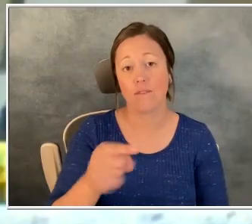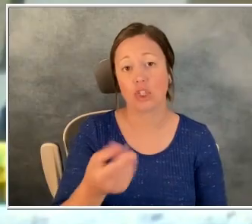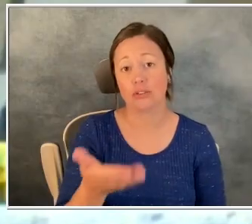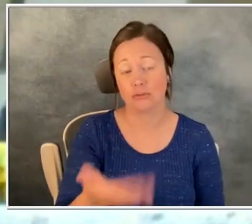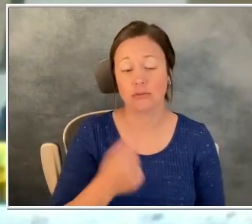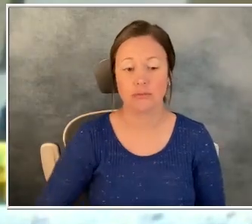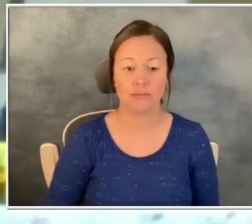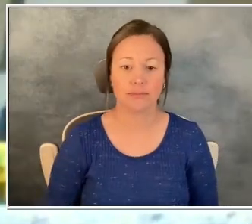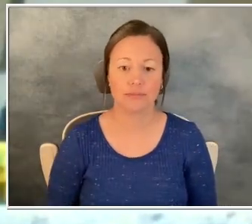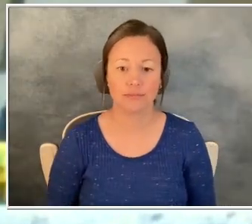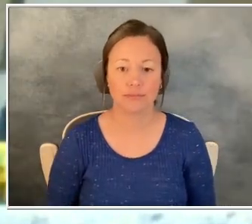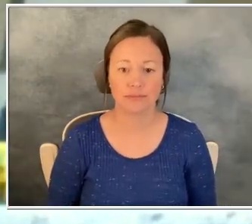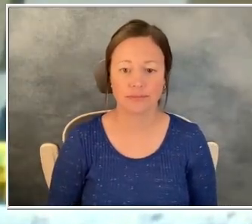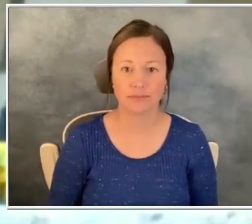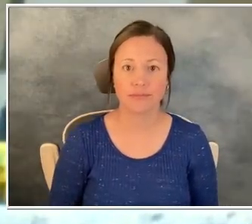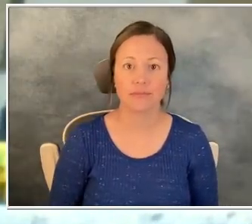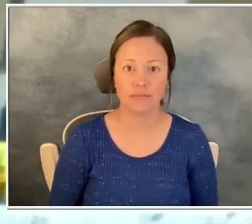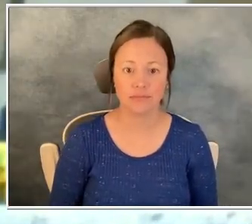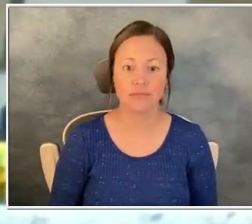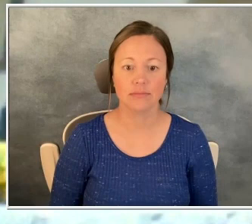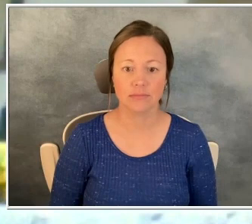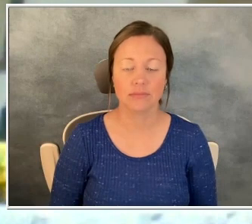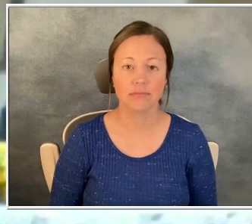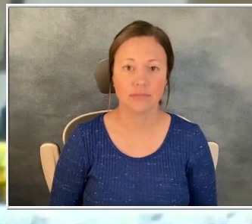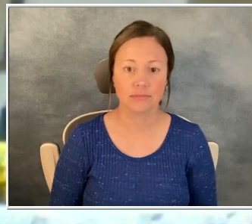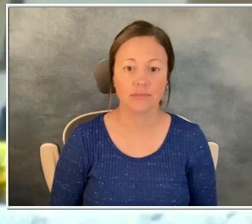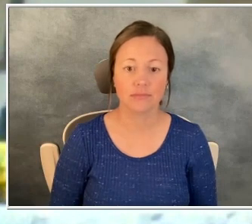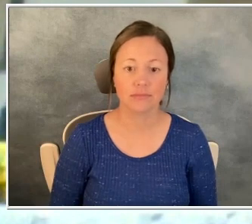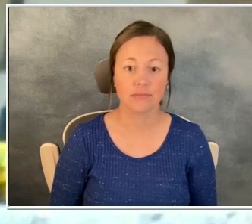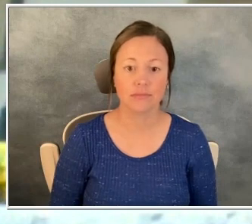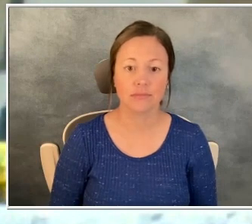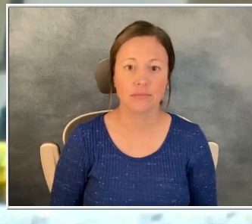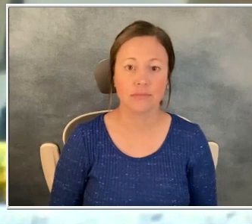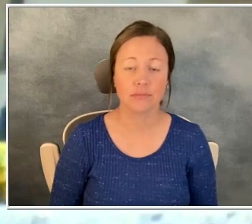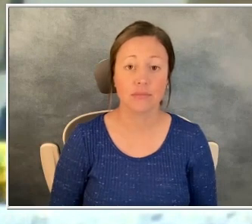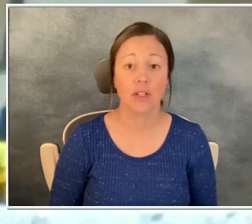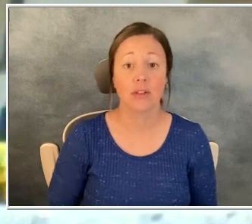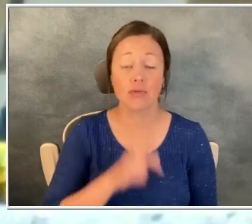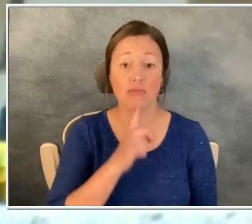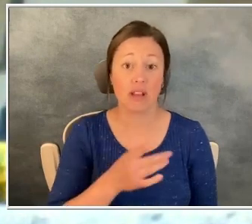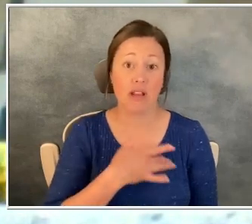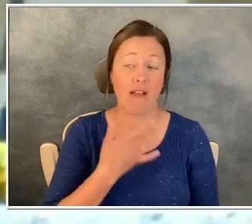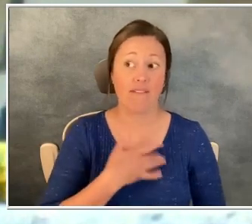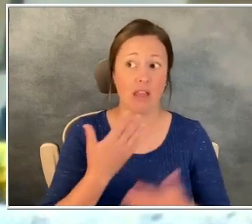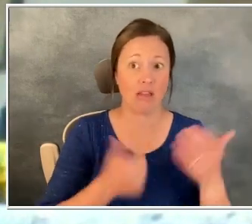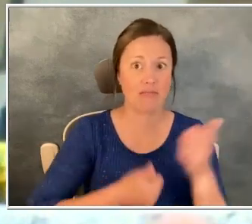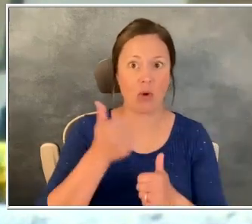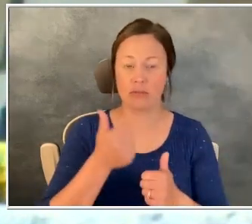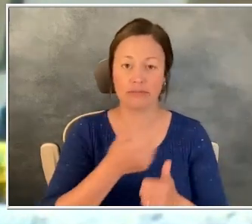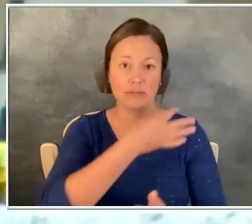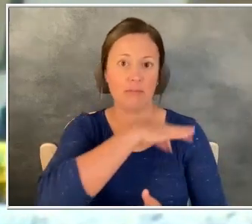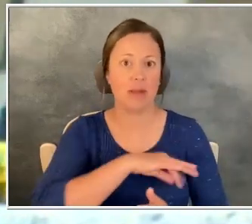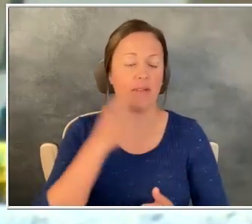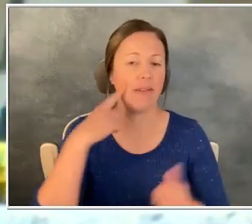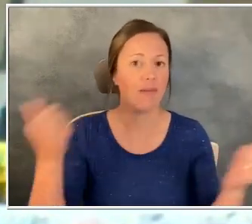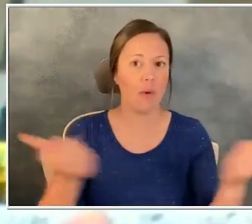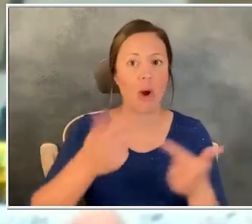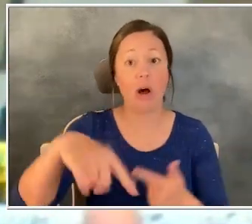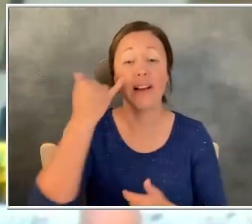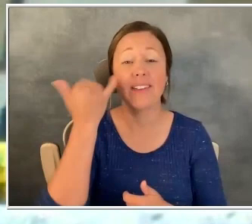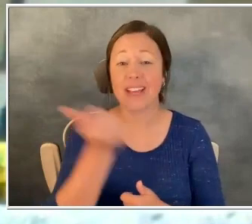Well, I think my big takeaway and paying it forward would be if you've got anything, um, a cough,